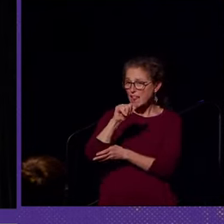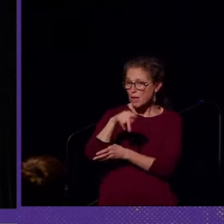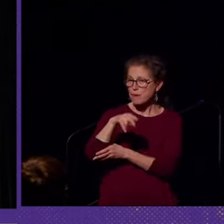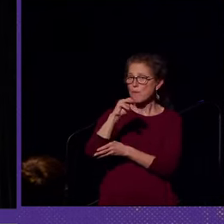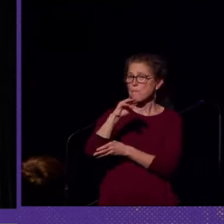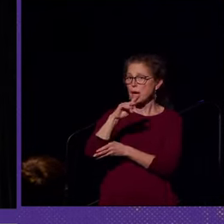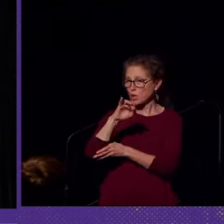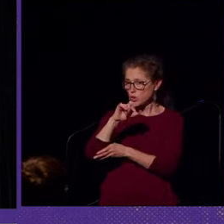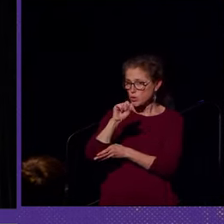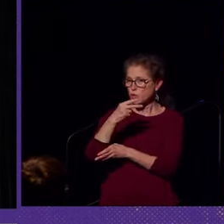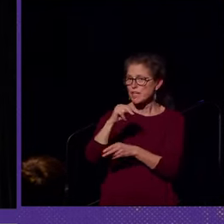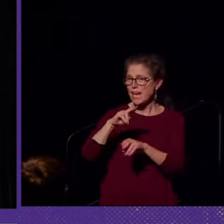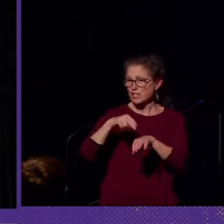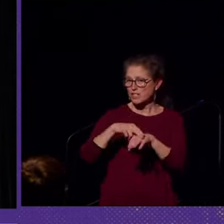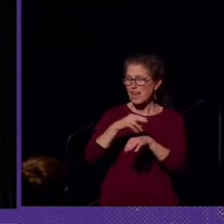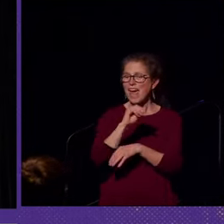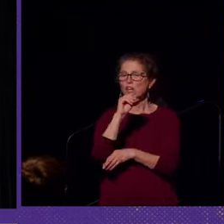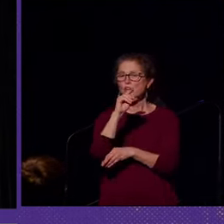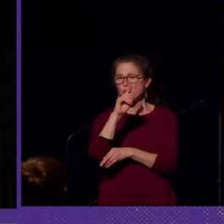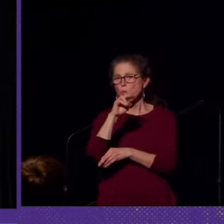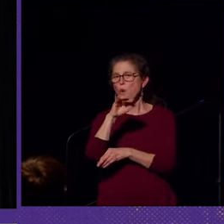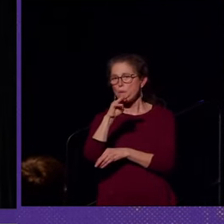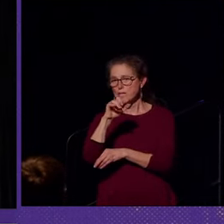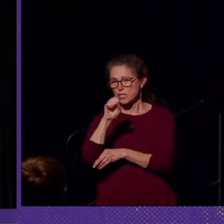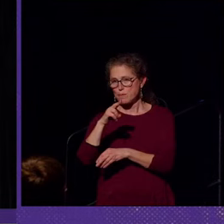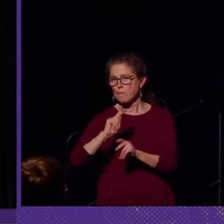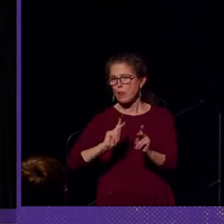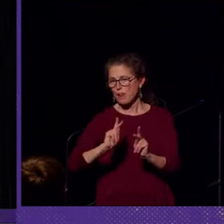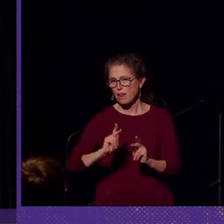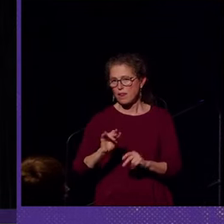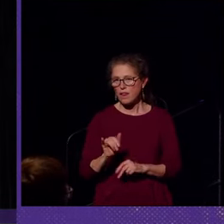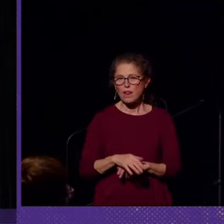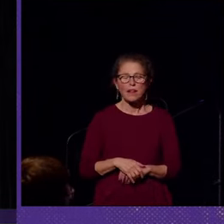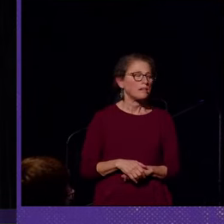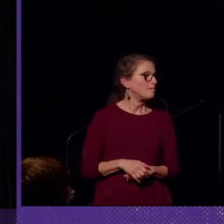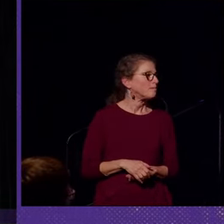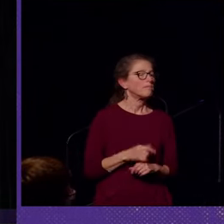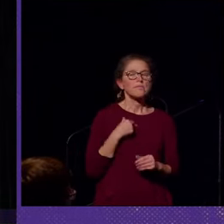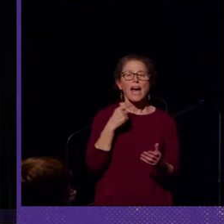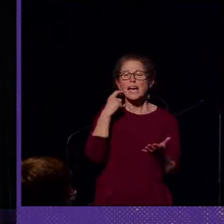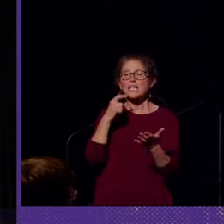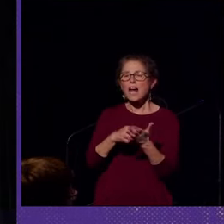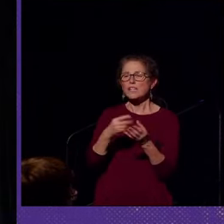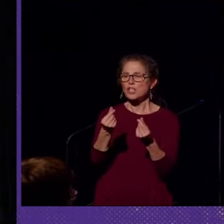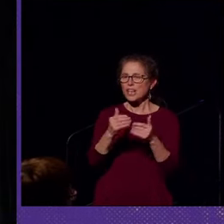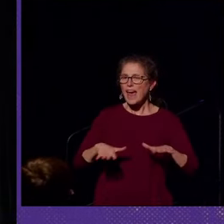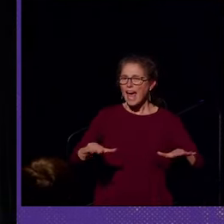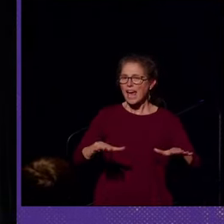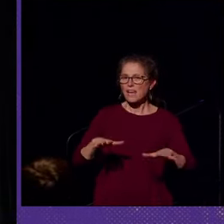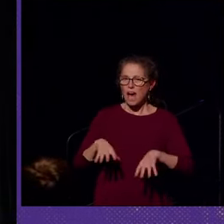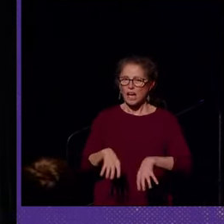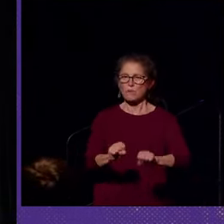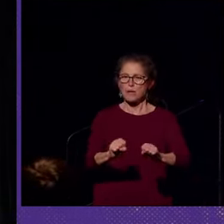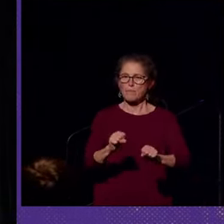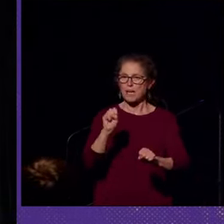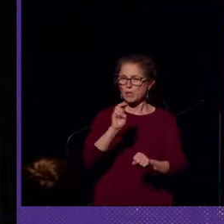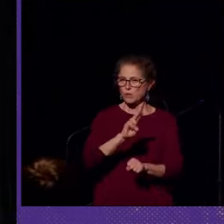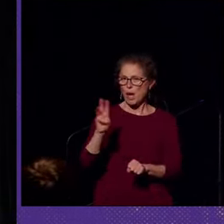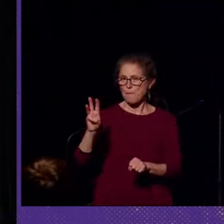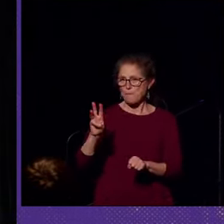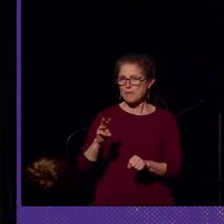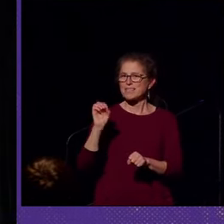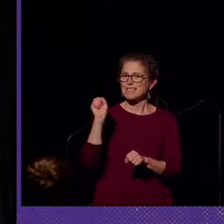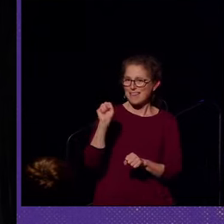Muckleshoot nations, and the Duwamish peoples. I acknowledge the land occupied by the University of Washington,